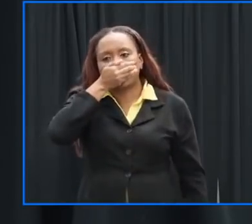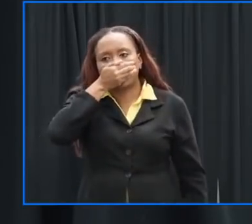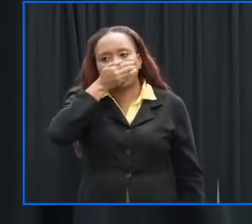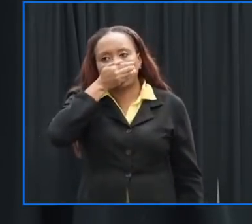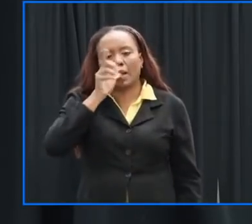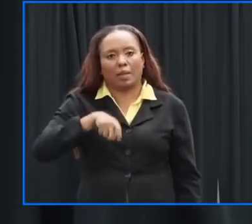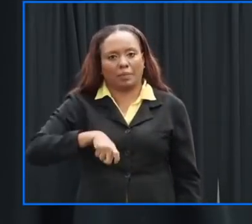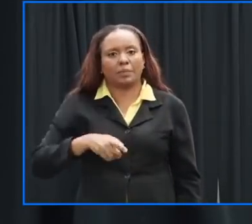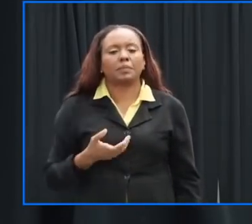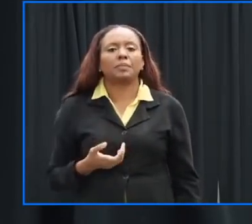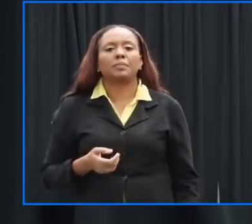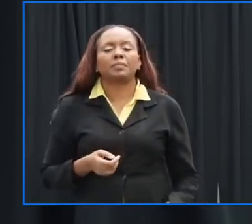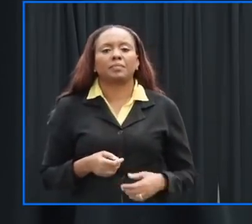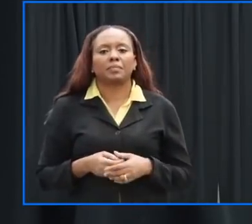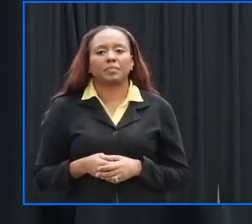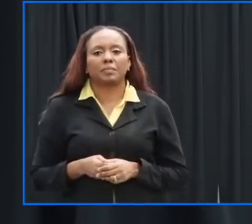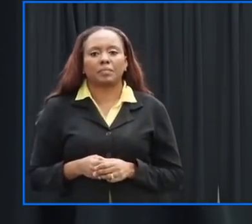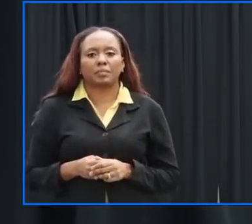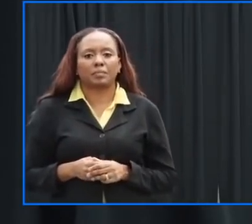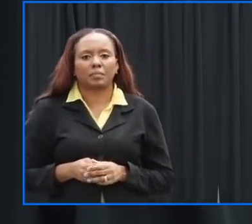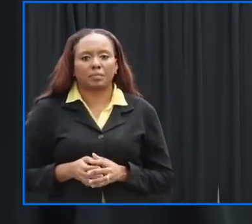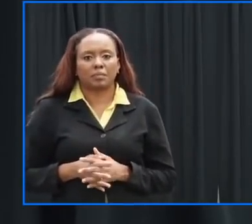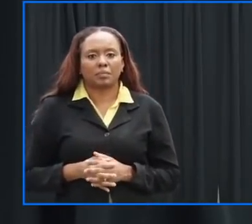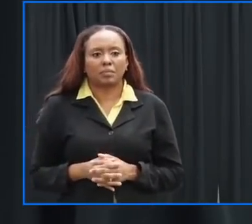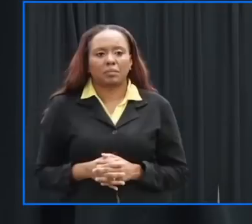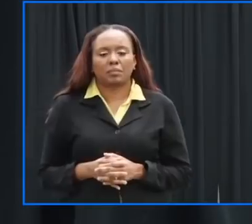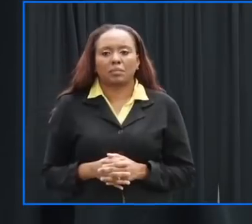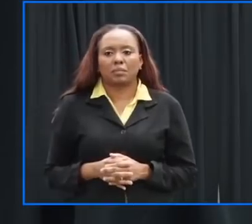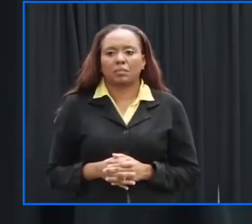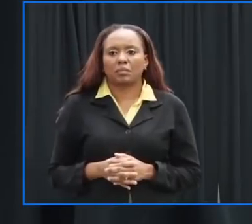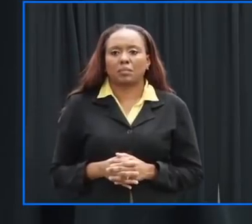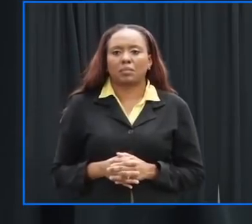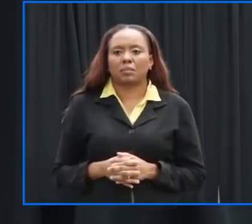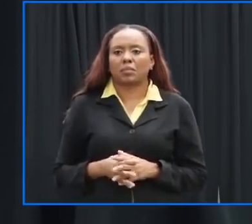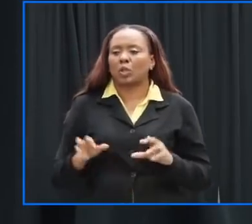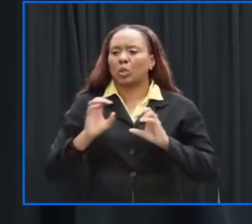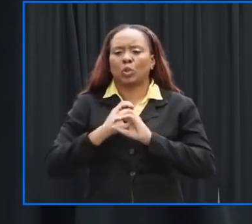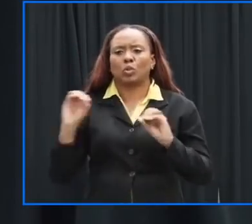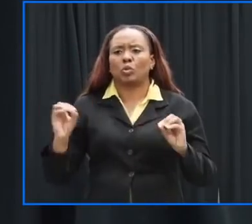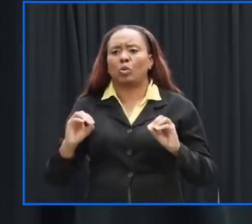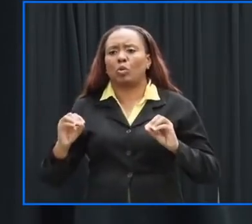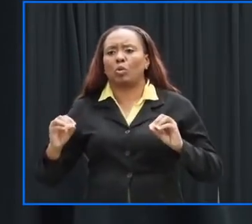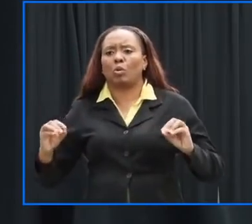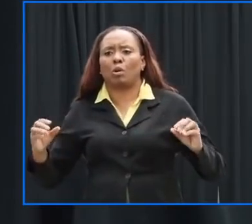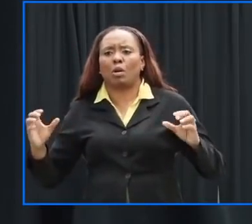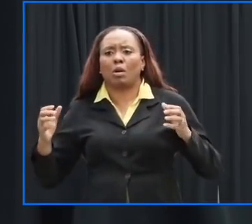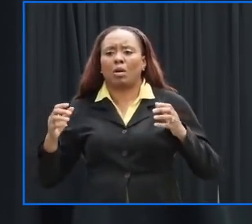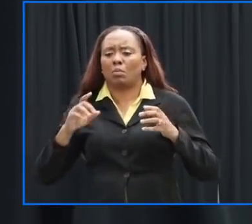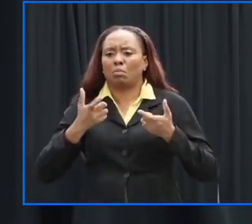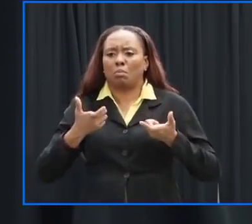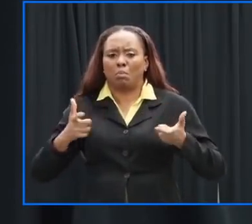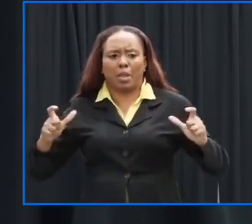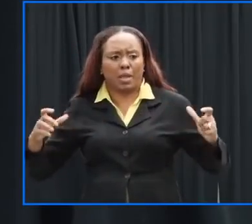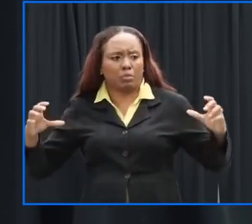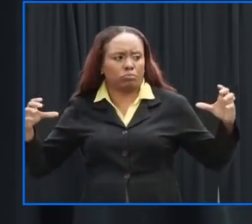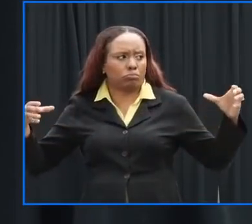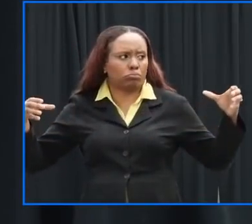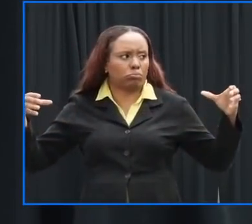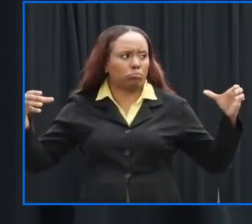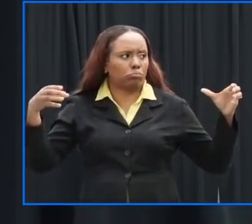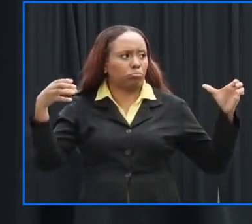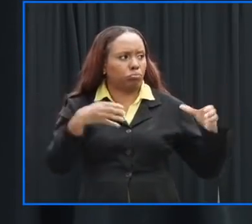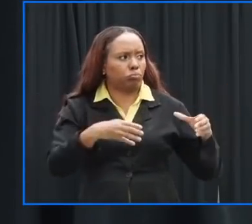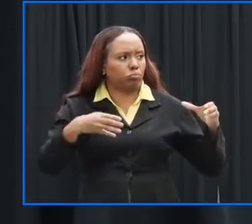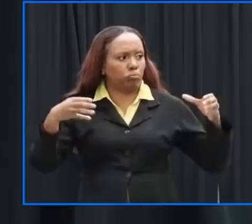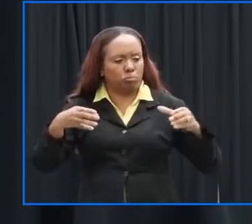in the shelter there should be no large gatherings of persons and all of the protocols that we are accustomed to